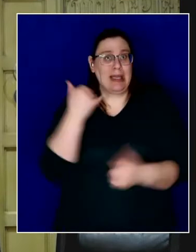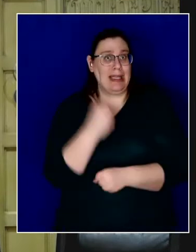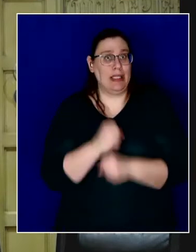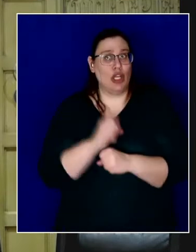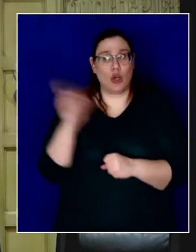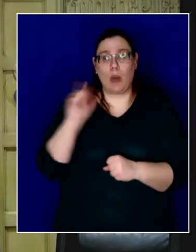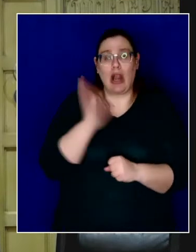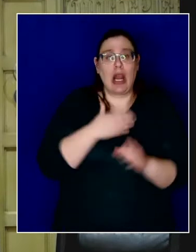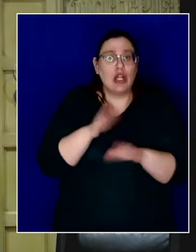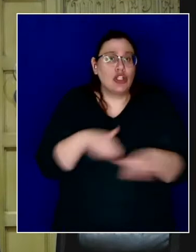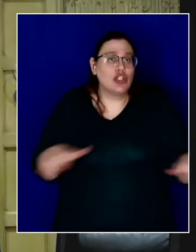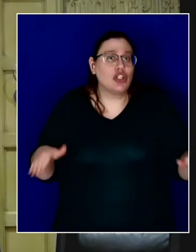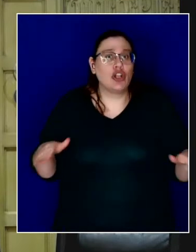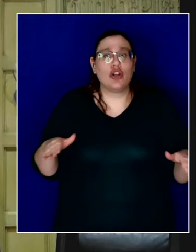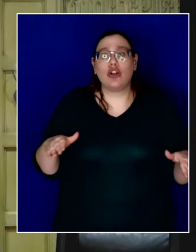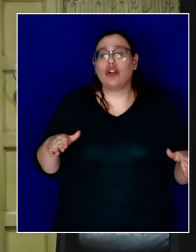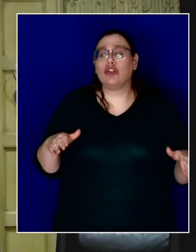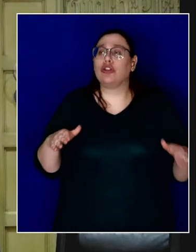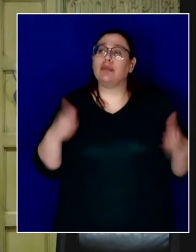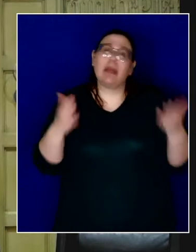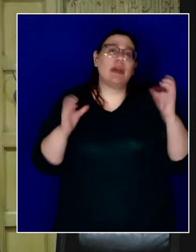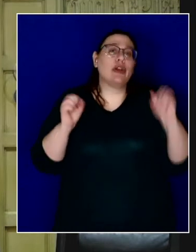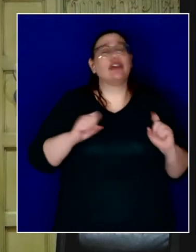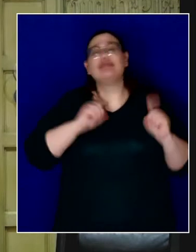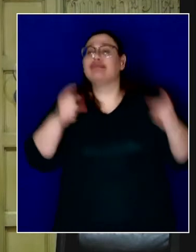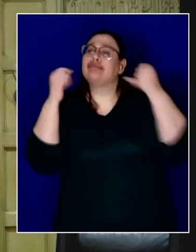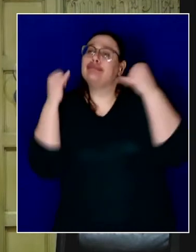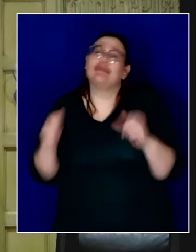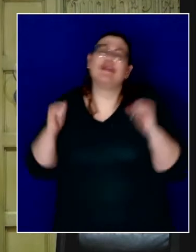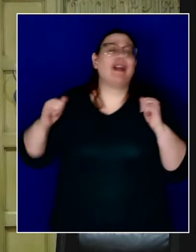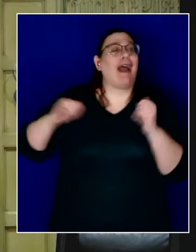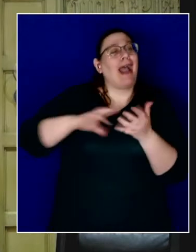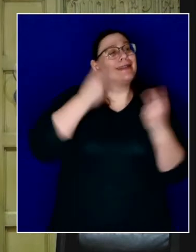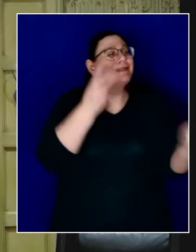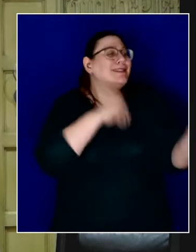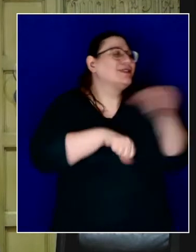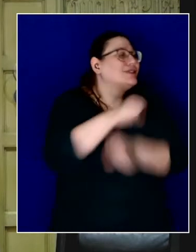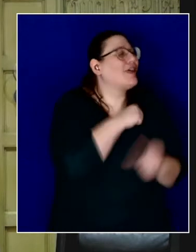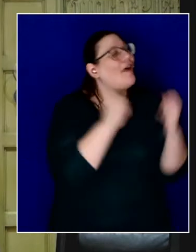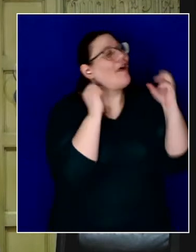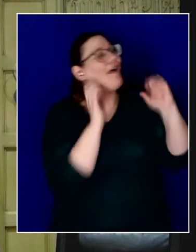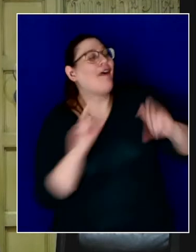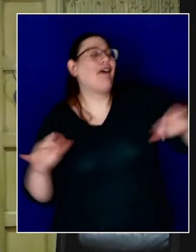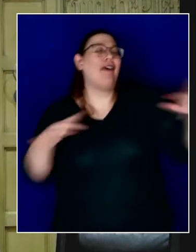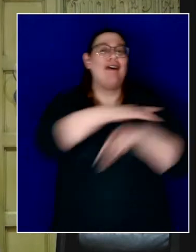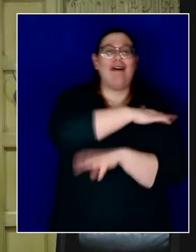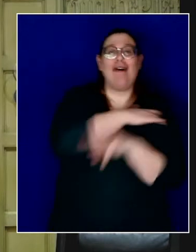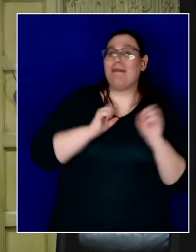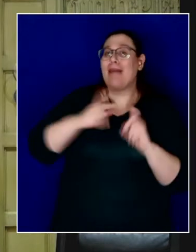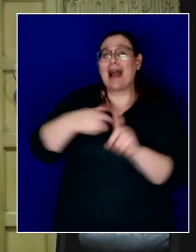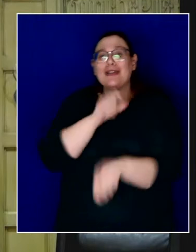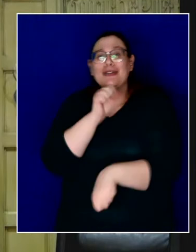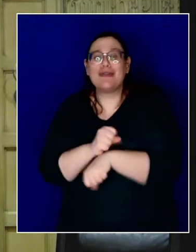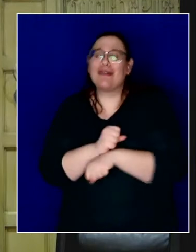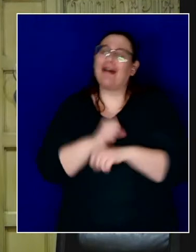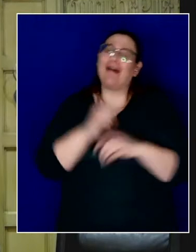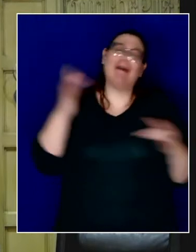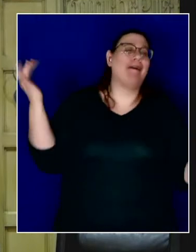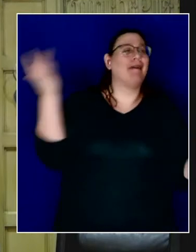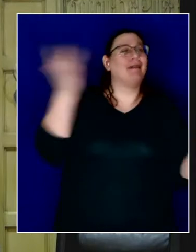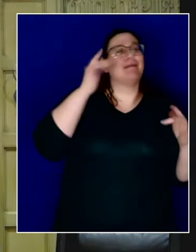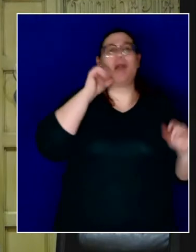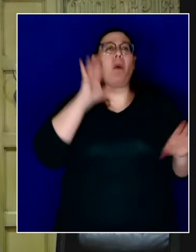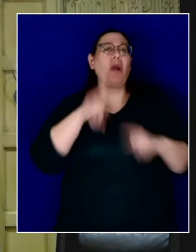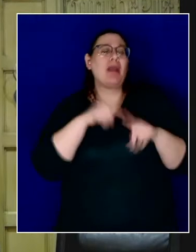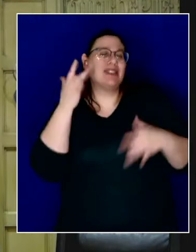be free to play and to learn and to see each other, when we are free to return to our workplaces without worrying we'll get sick.